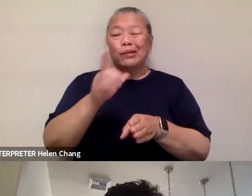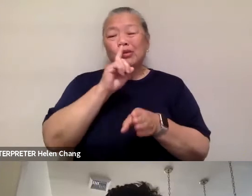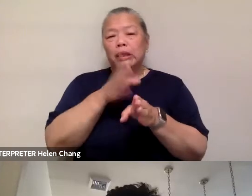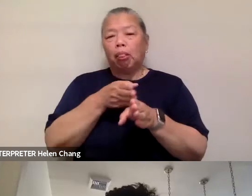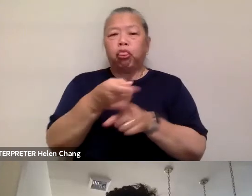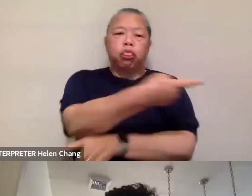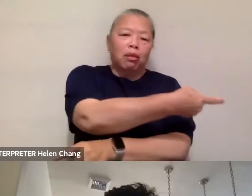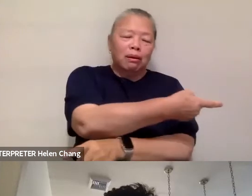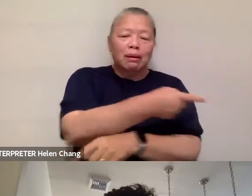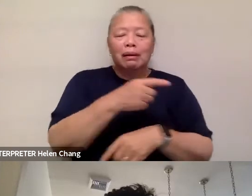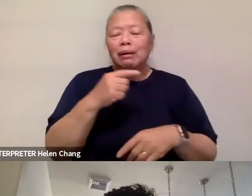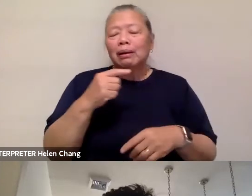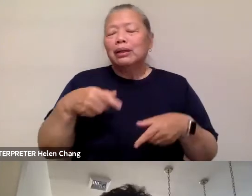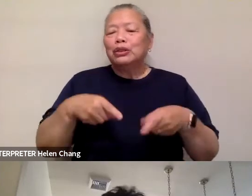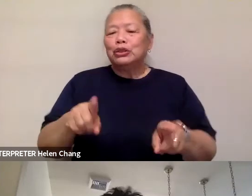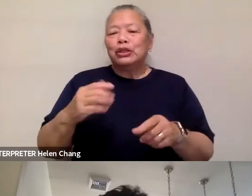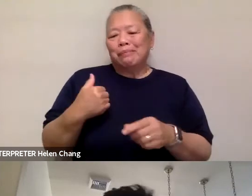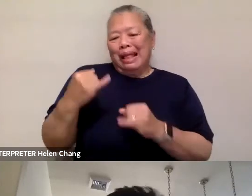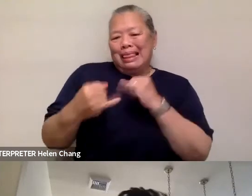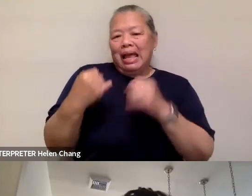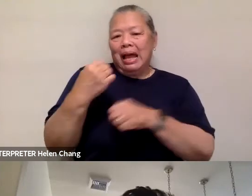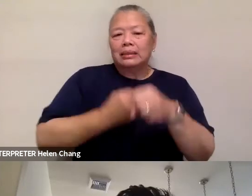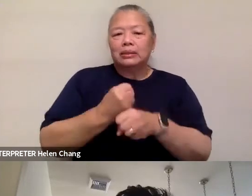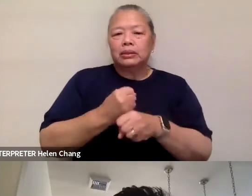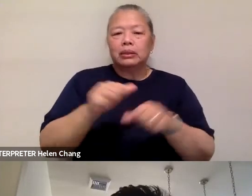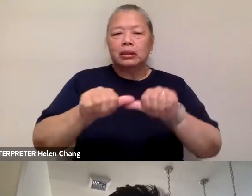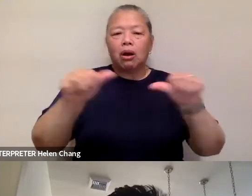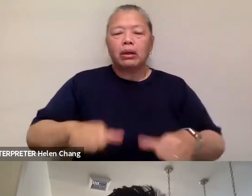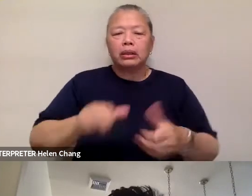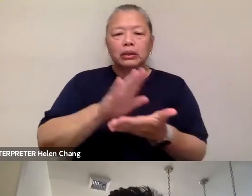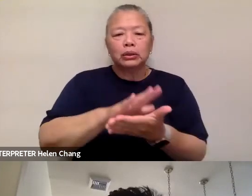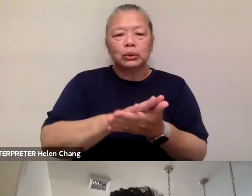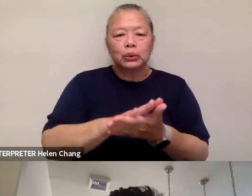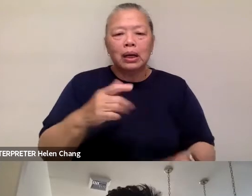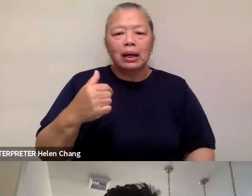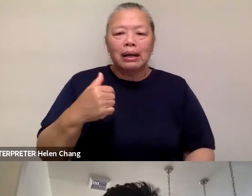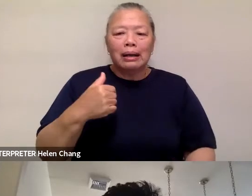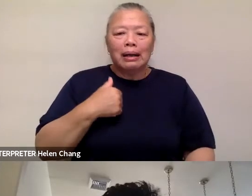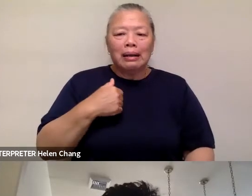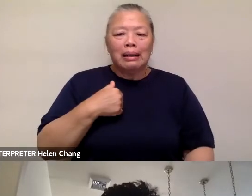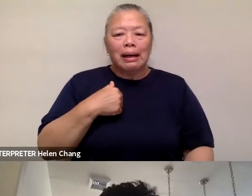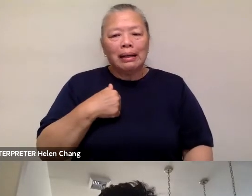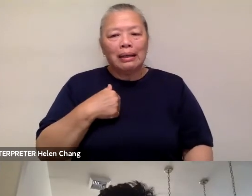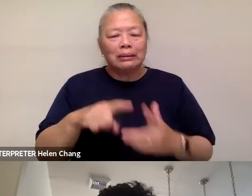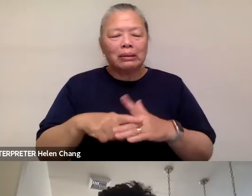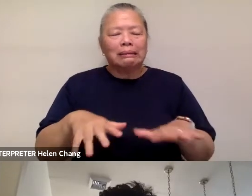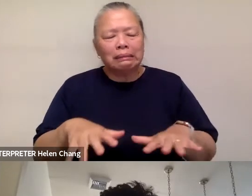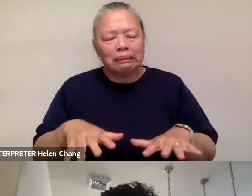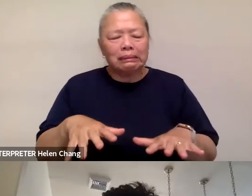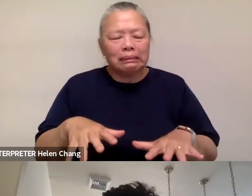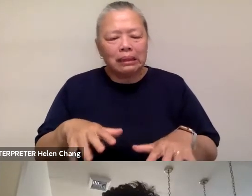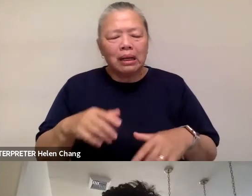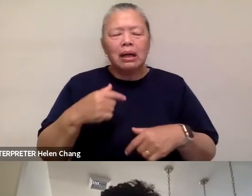of during my last year of architecture school, my town started sputtering. And here's a young